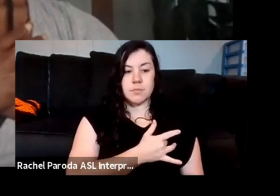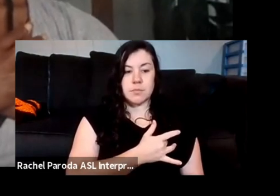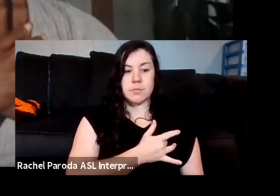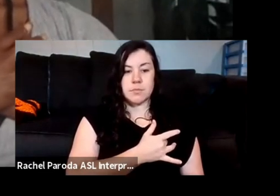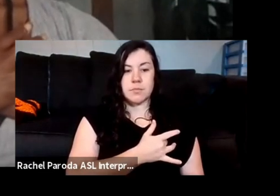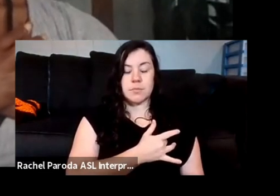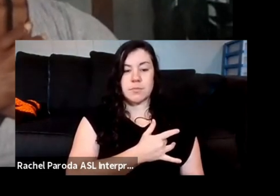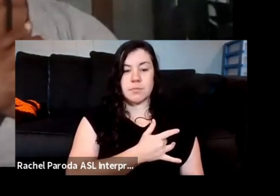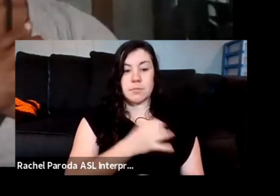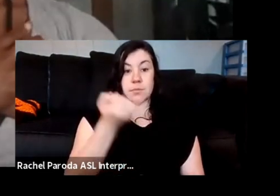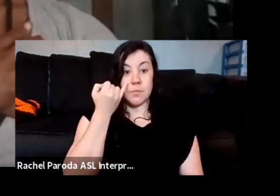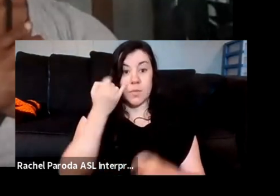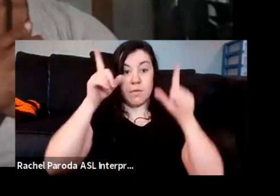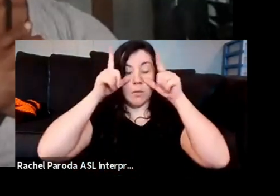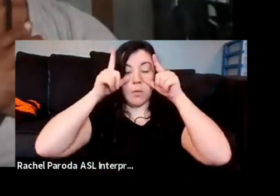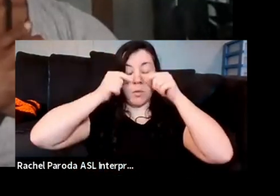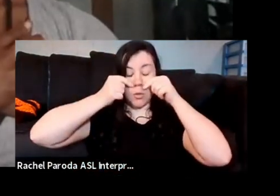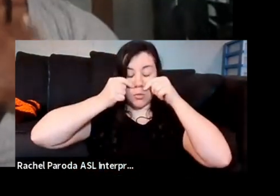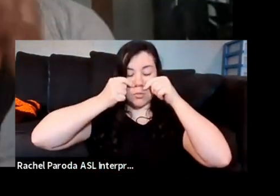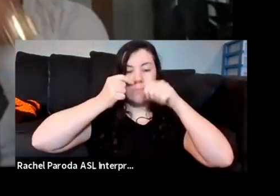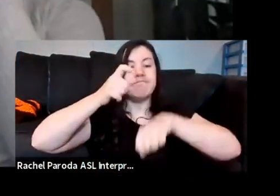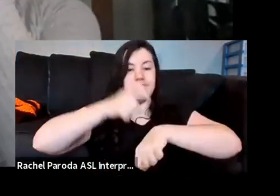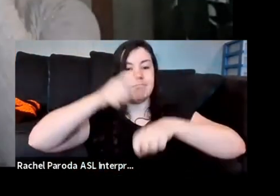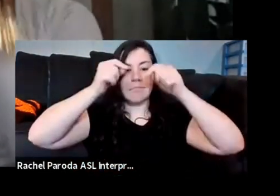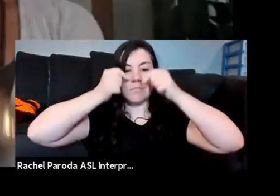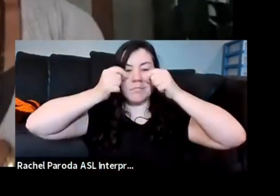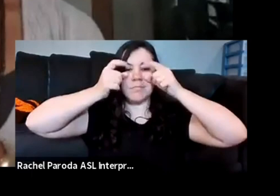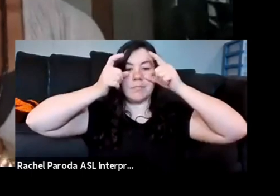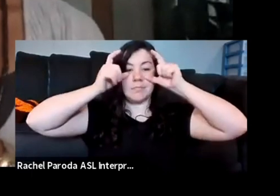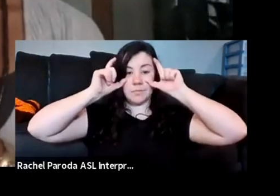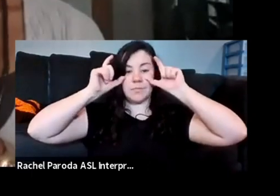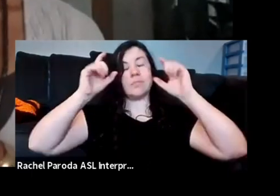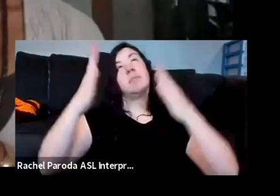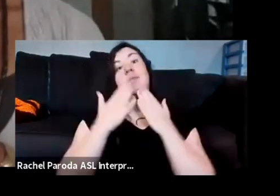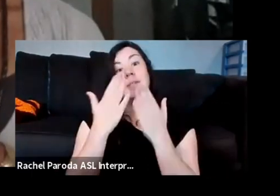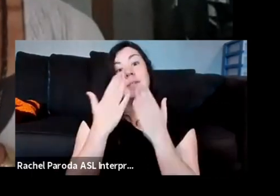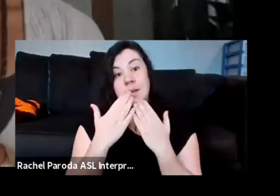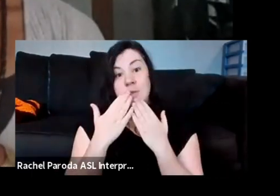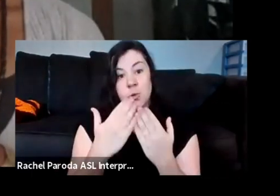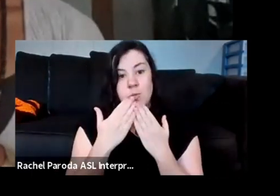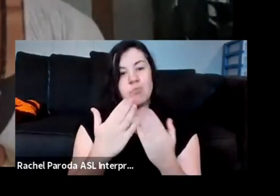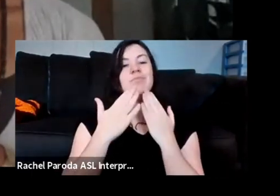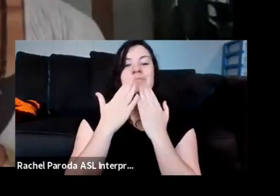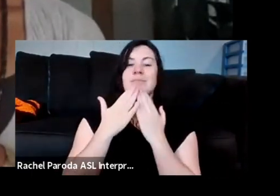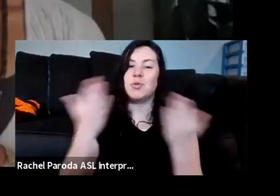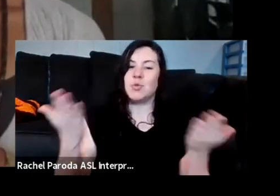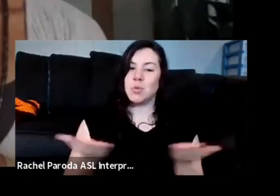If your eyes are closed, you can just reopen. Thank you so much. Thank you for being here.